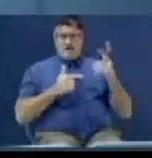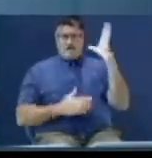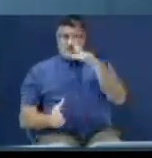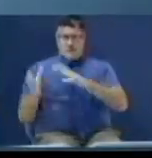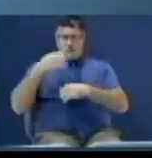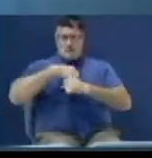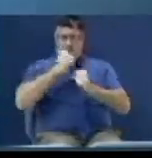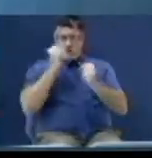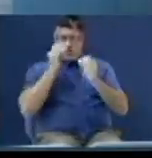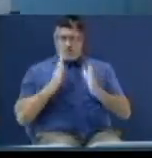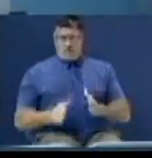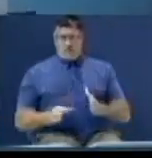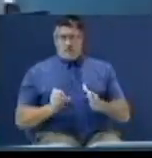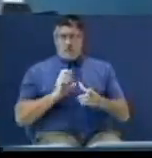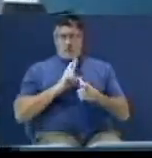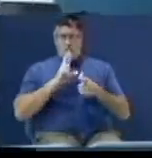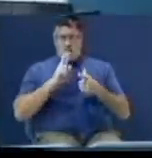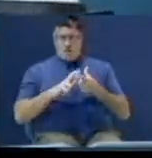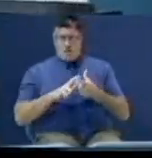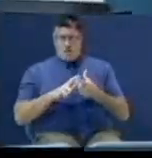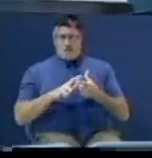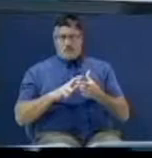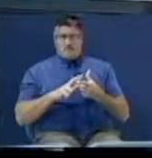No time to you be a tailbearer.